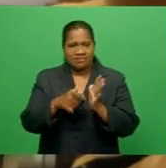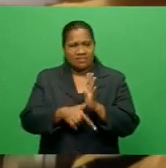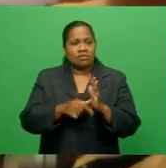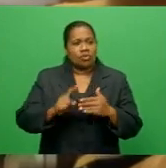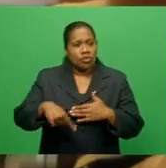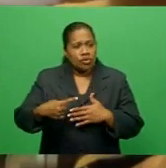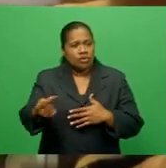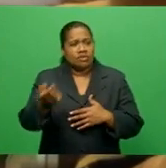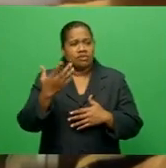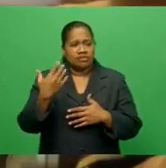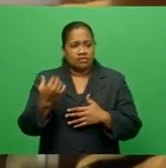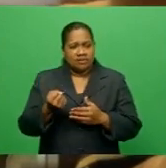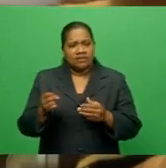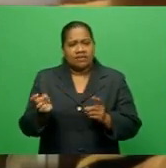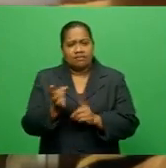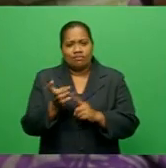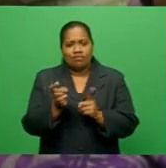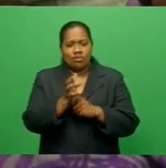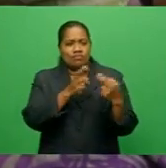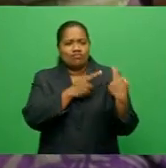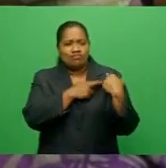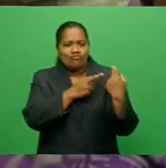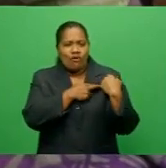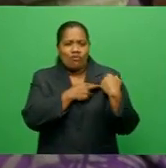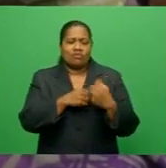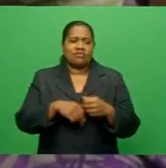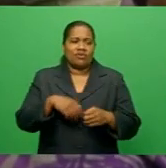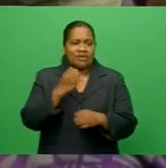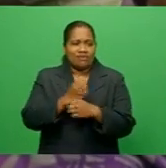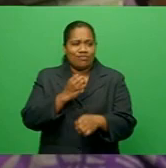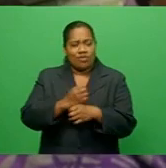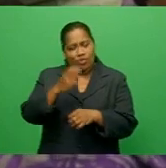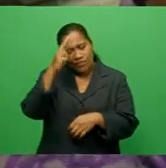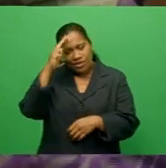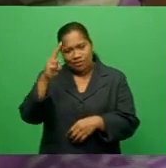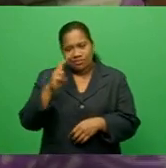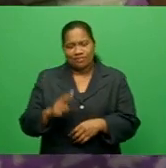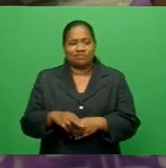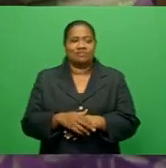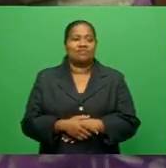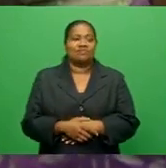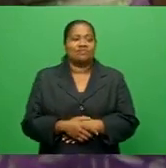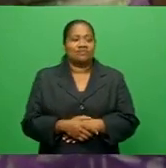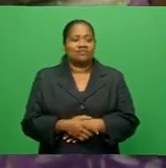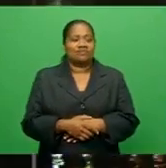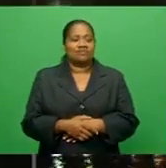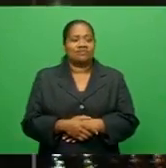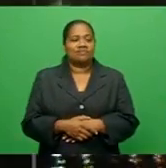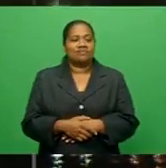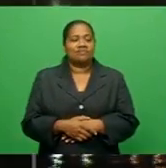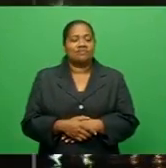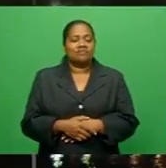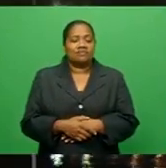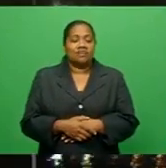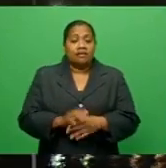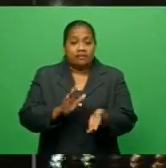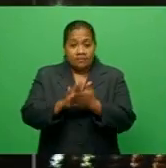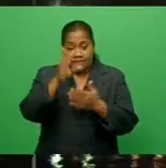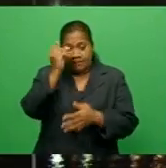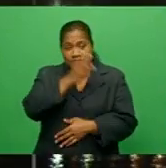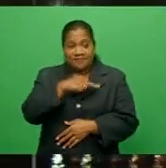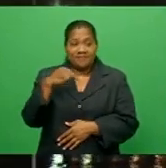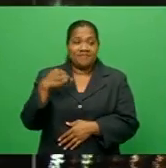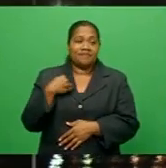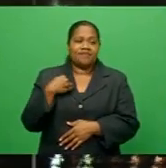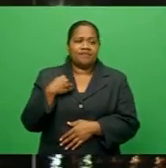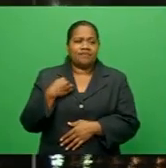play an important role in the employment of the nation. Benina Rakao Tonga, FBC News. The Education Ministry